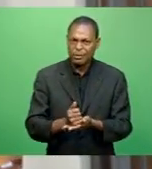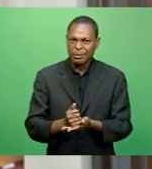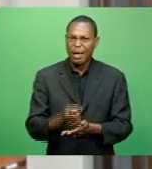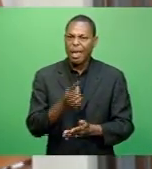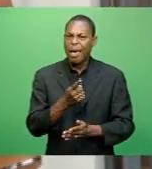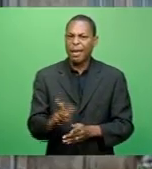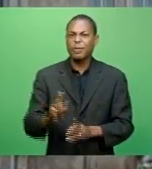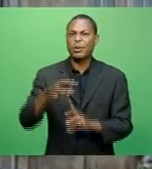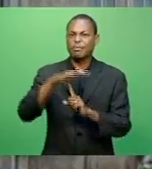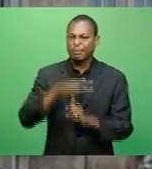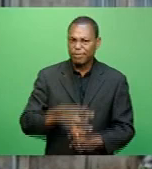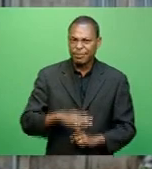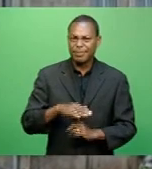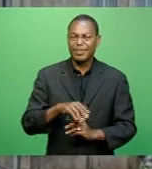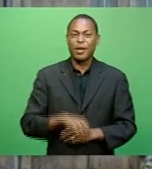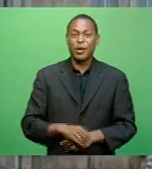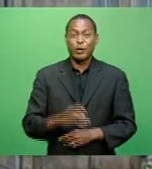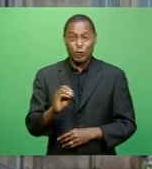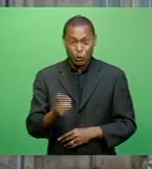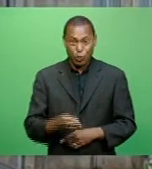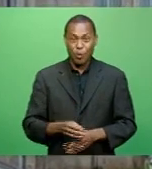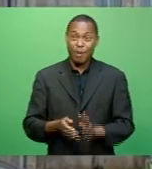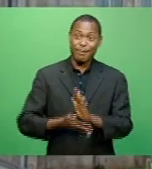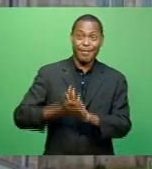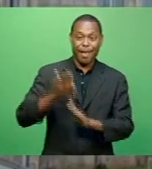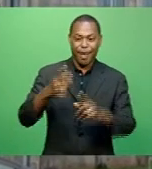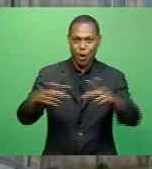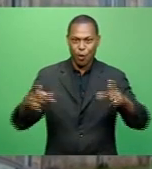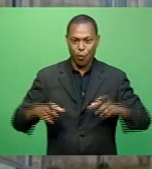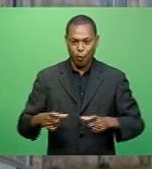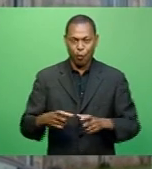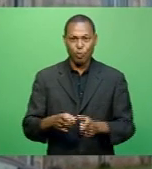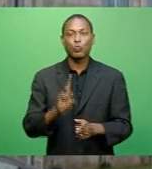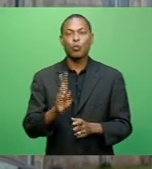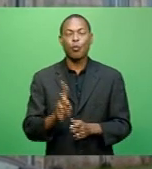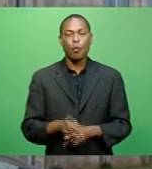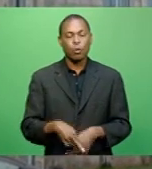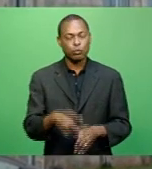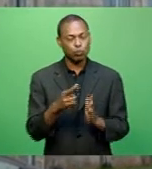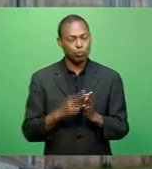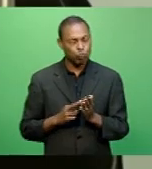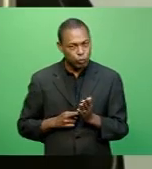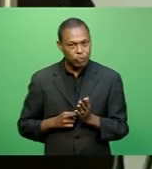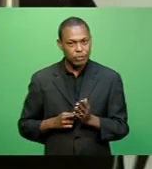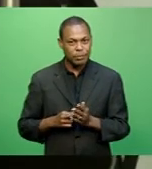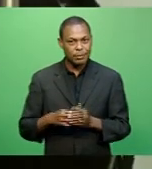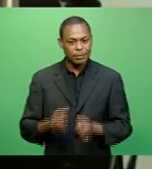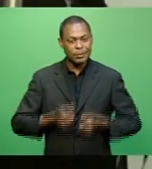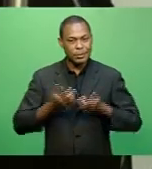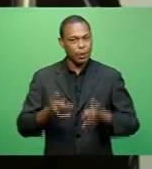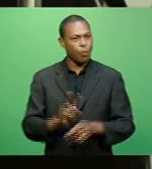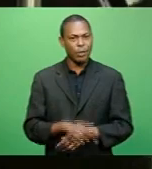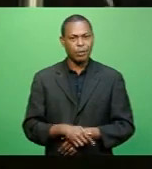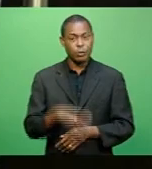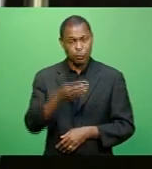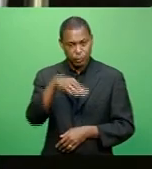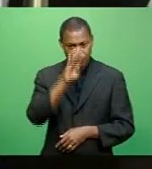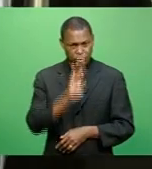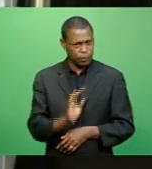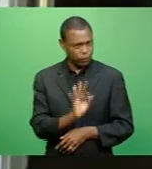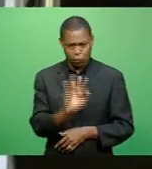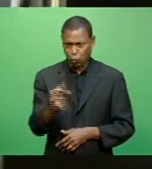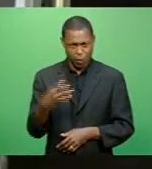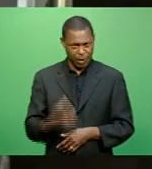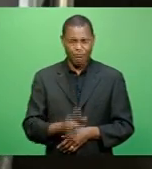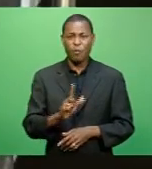racism. The High Court ruled that the allegations were serious in nature, and Ratu Isua does not have any license or freedom